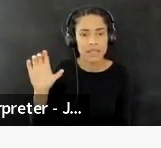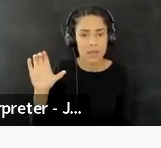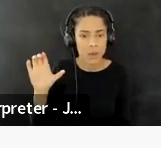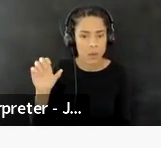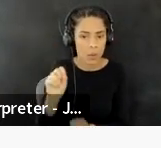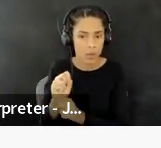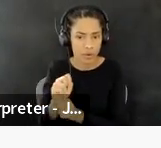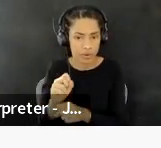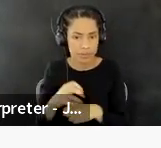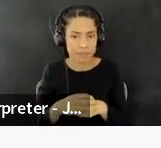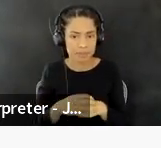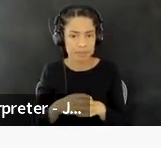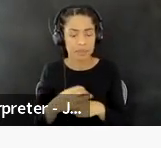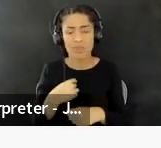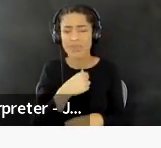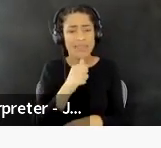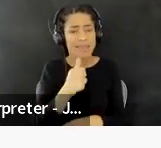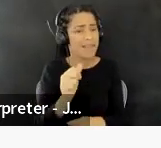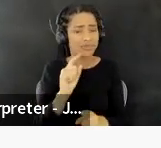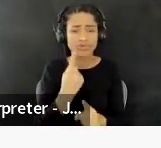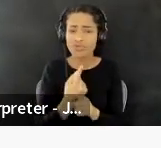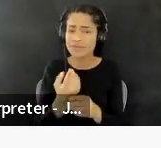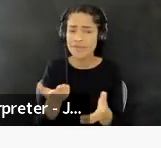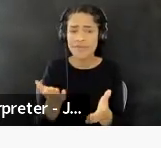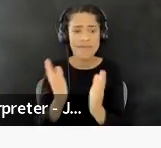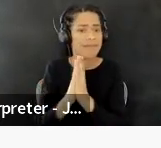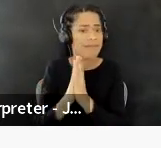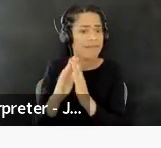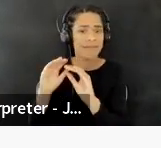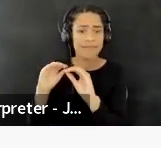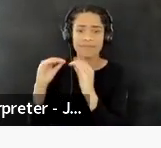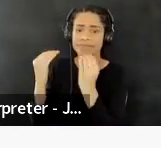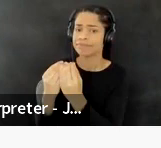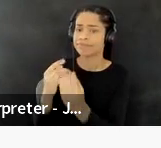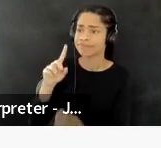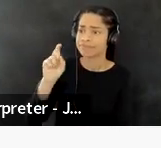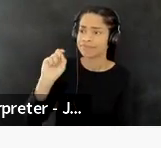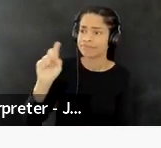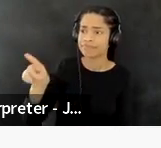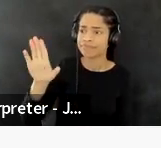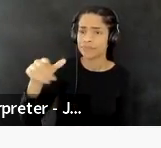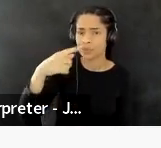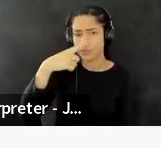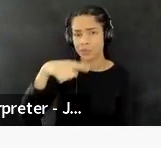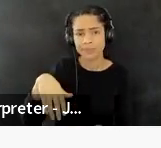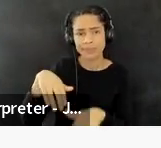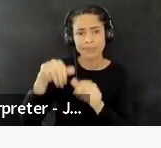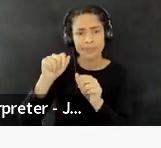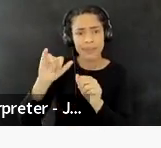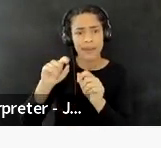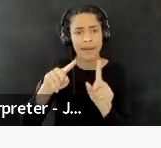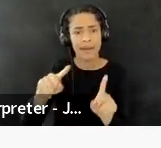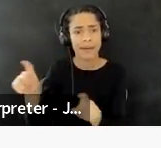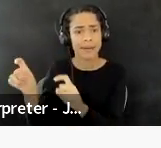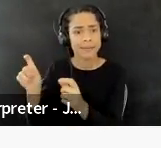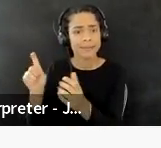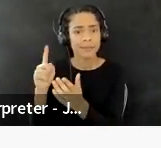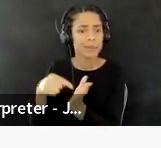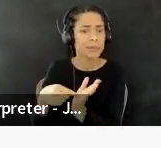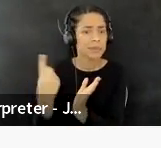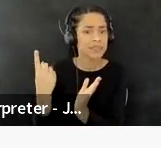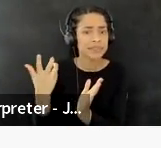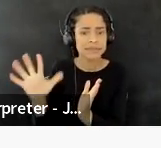we don't just ask institutions to, um, just take the survey once and just check it off of their to-do list, like,